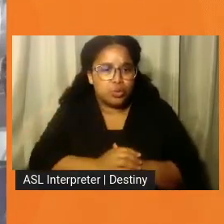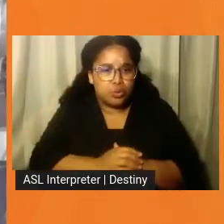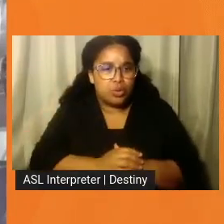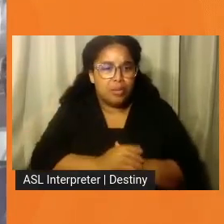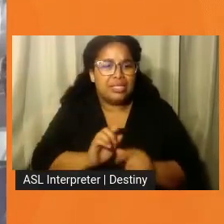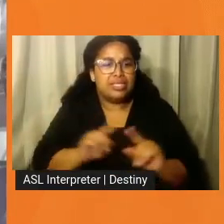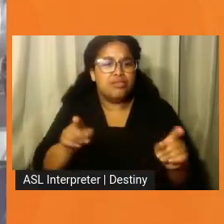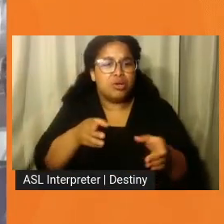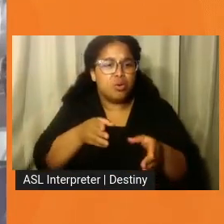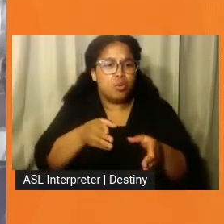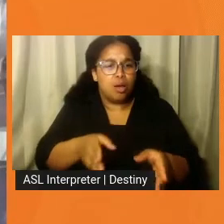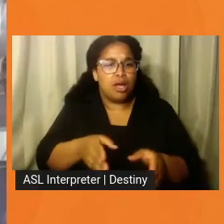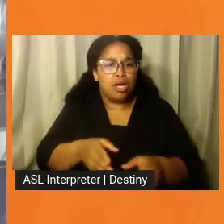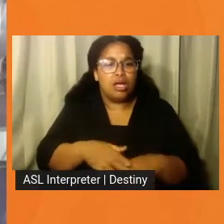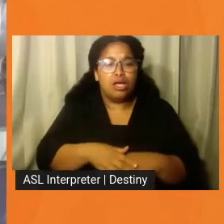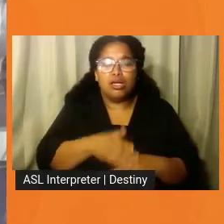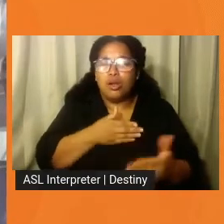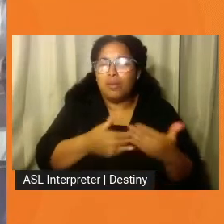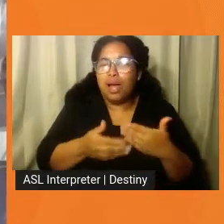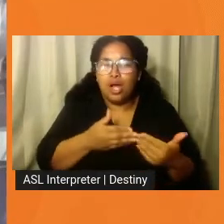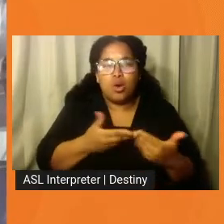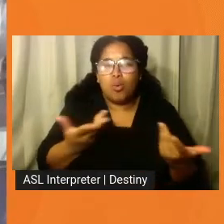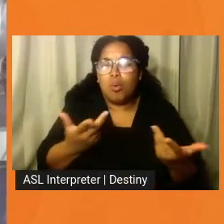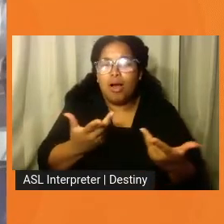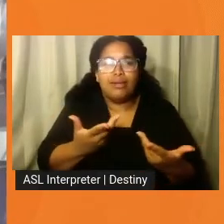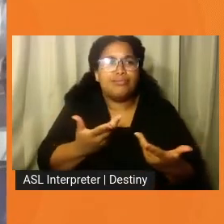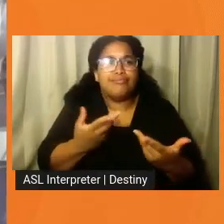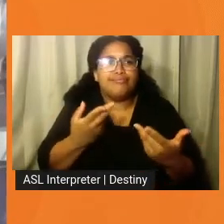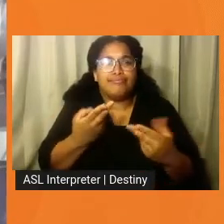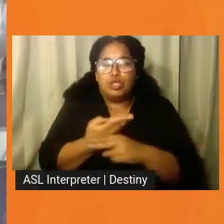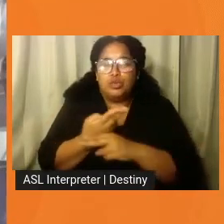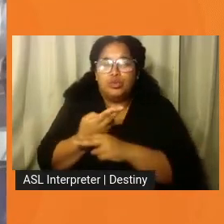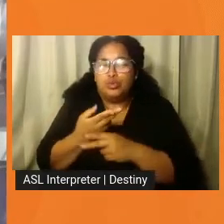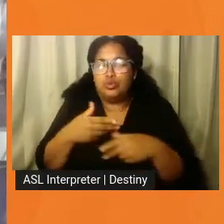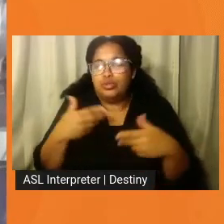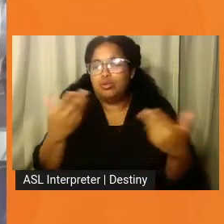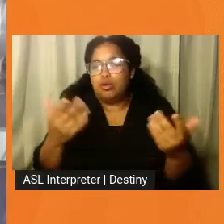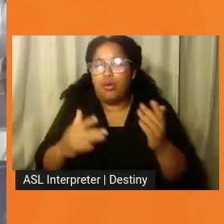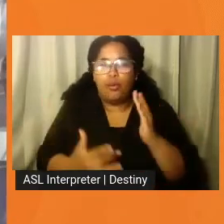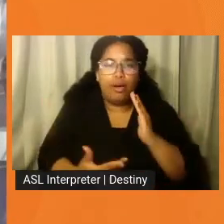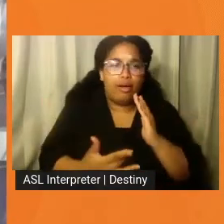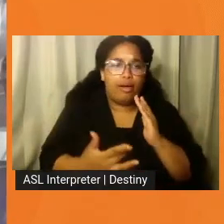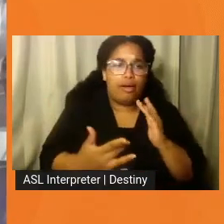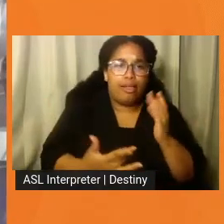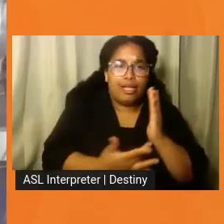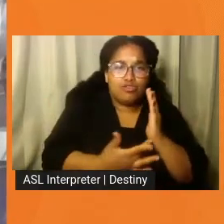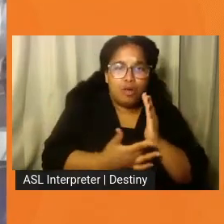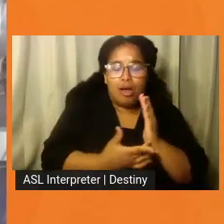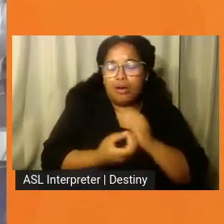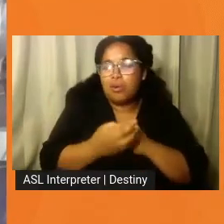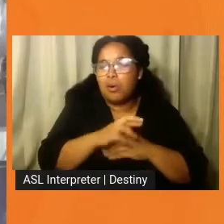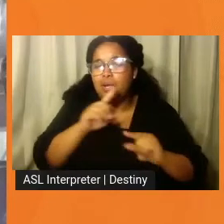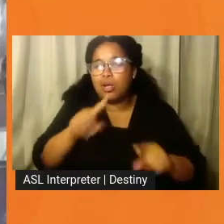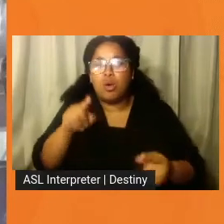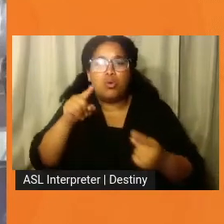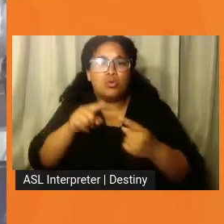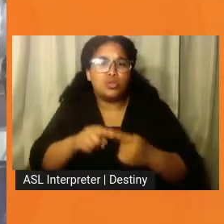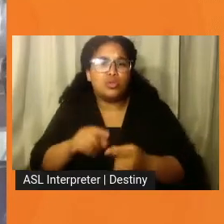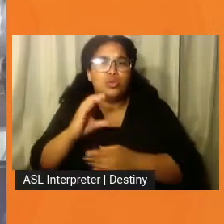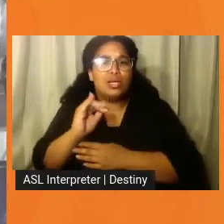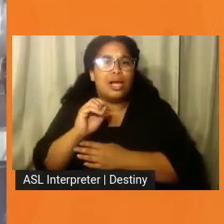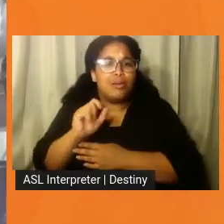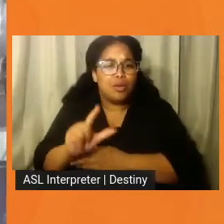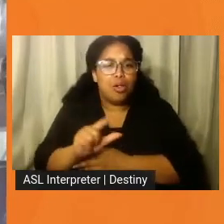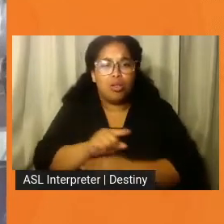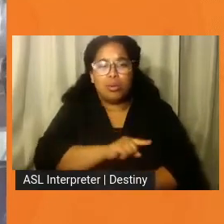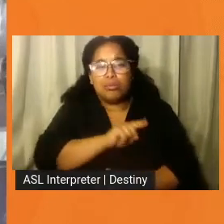way. So, no matter what platform we end up using, whether it's electronically, or we go to the Capitol, or whether we meet with